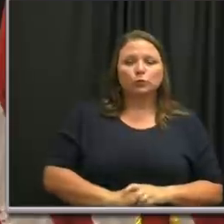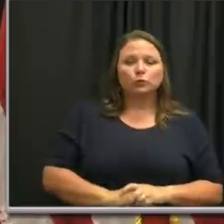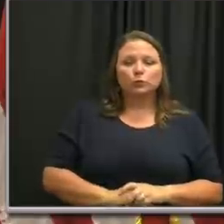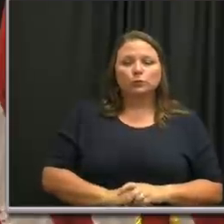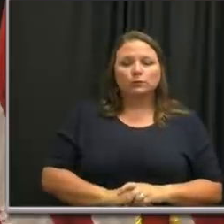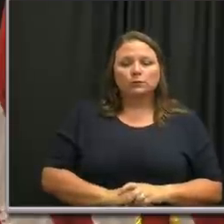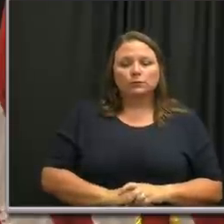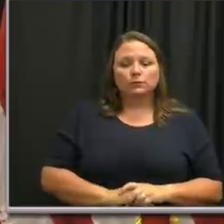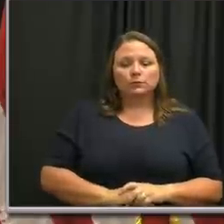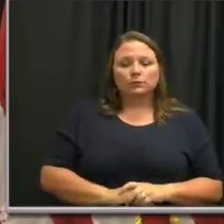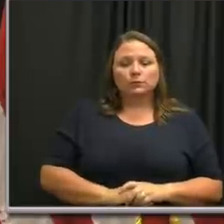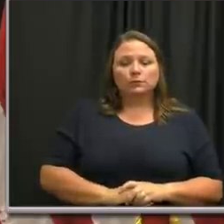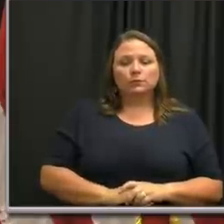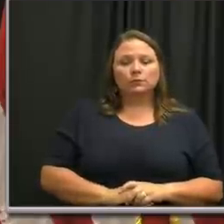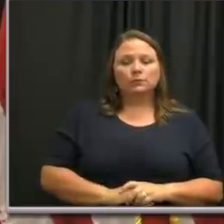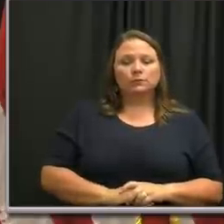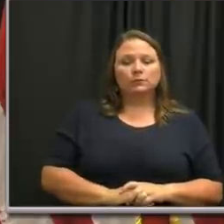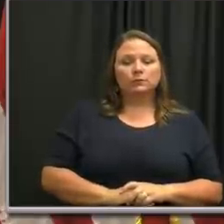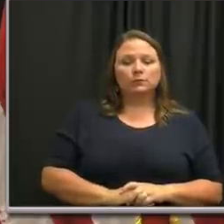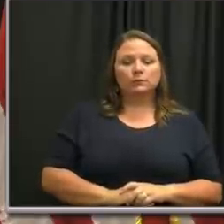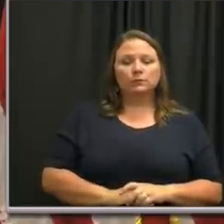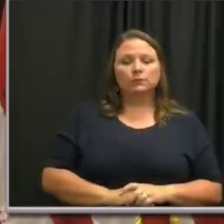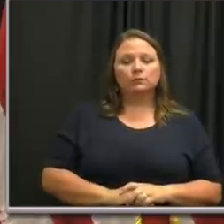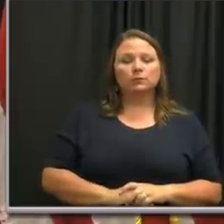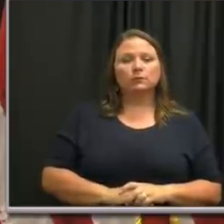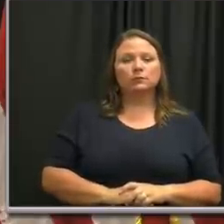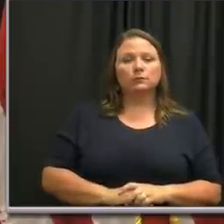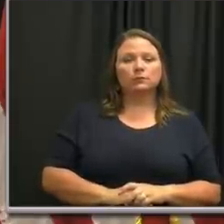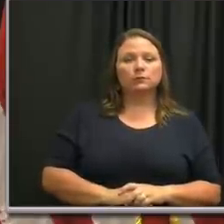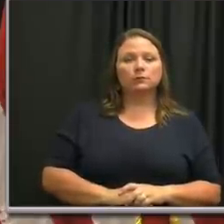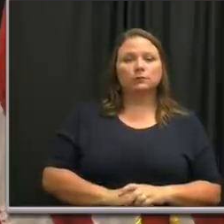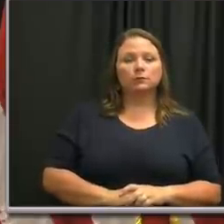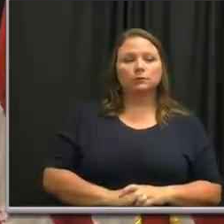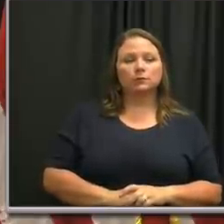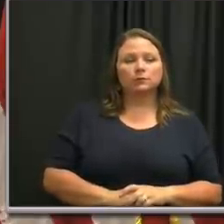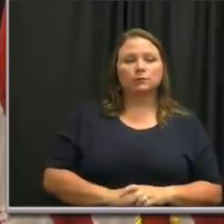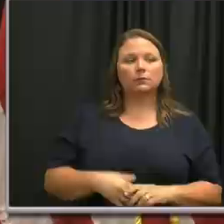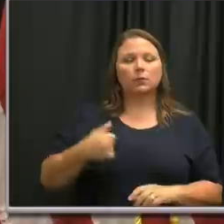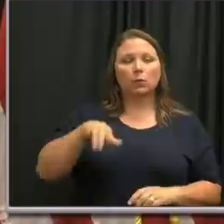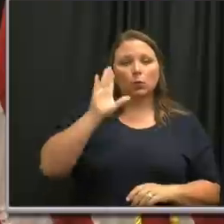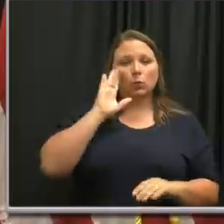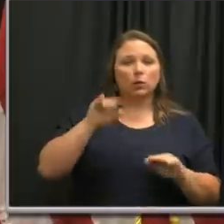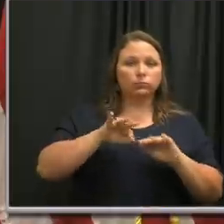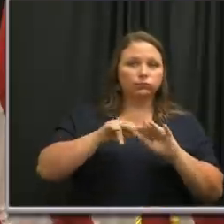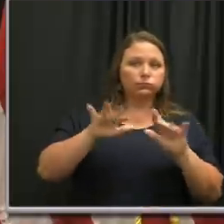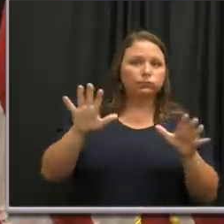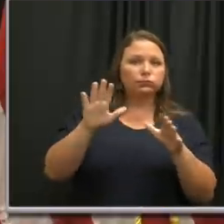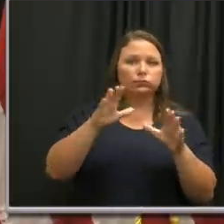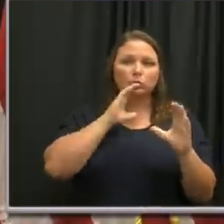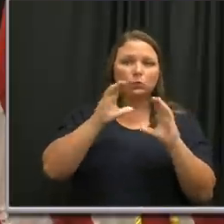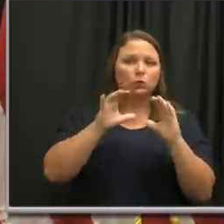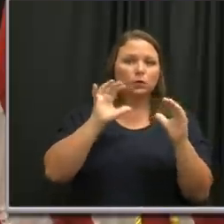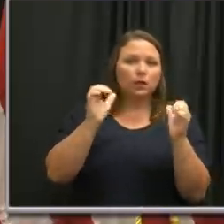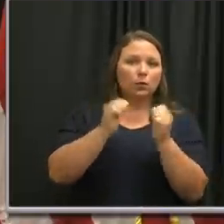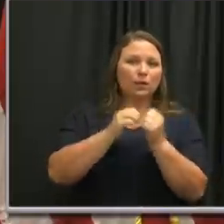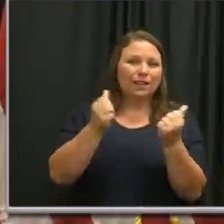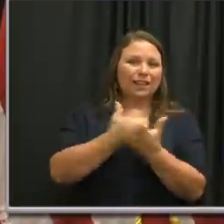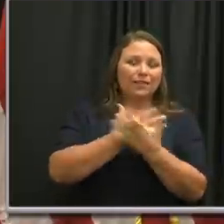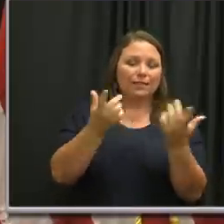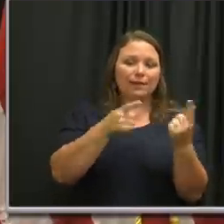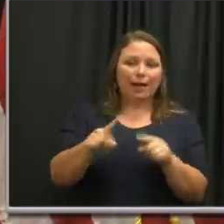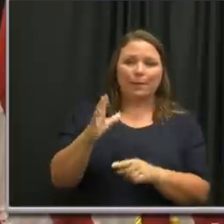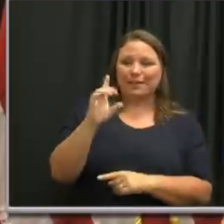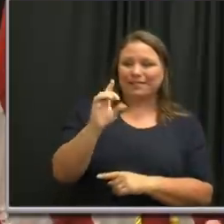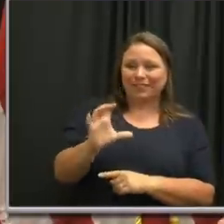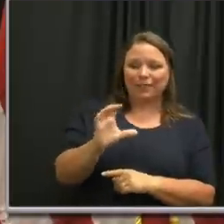be sending out, we send out and communicate particularly what we're doing in terms of Davidson County in terms